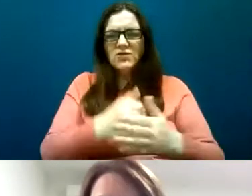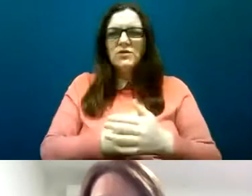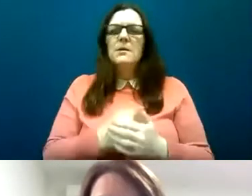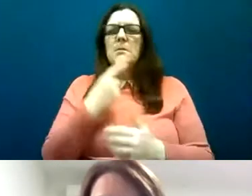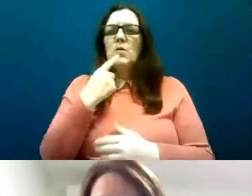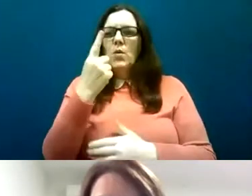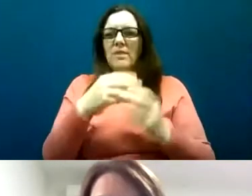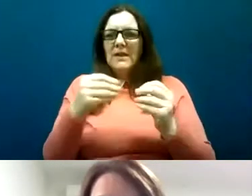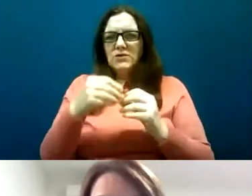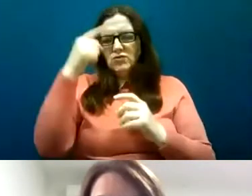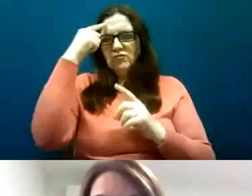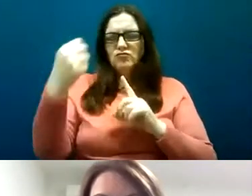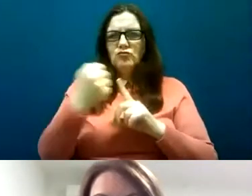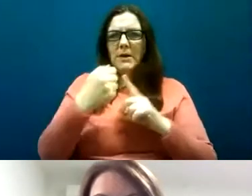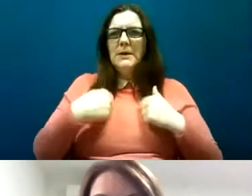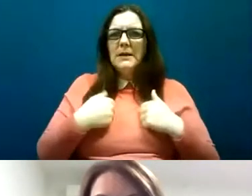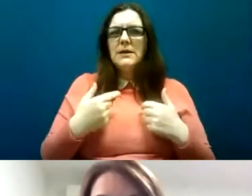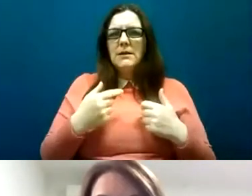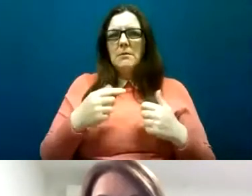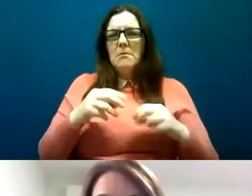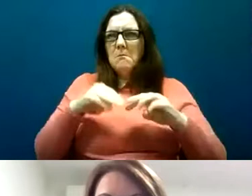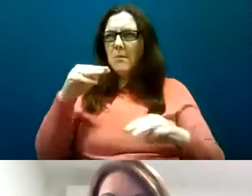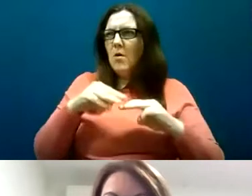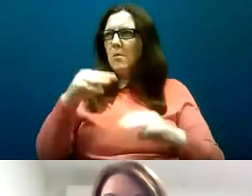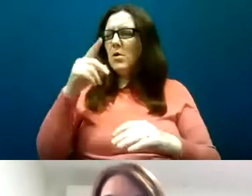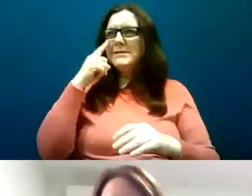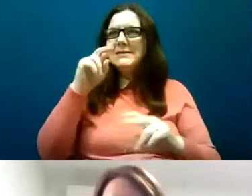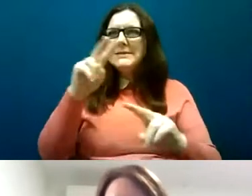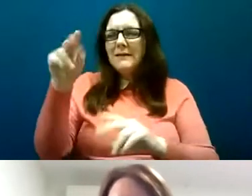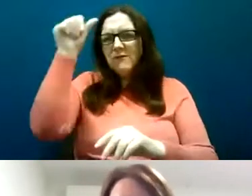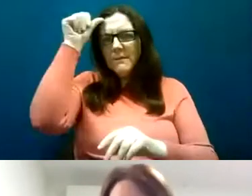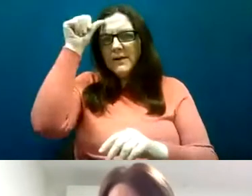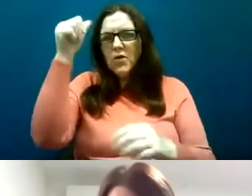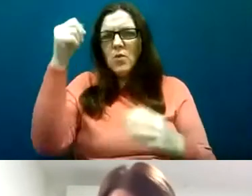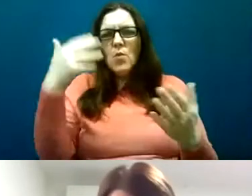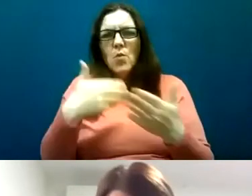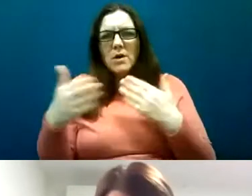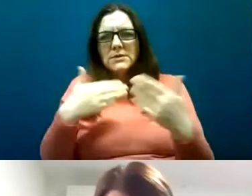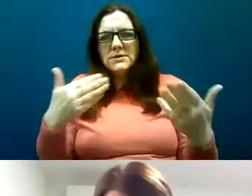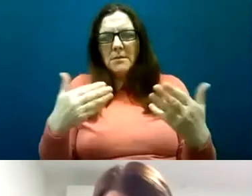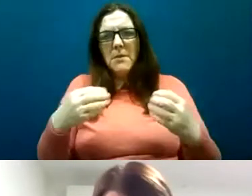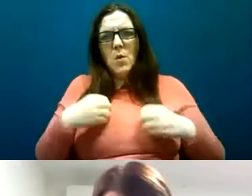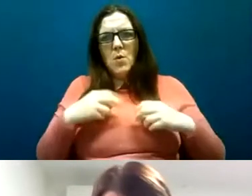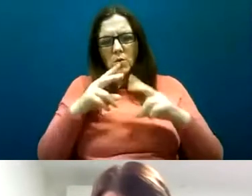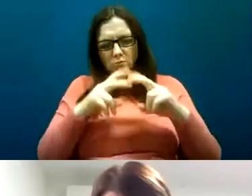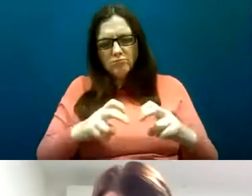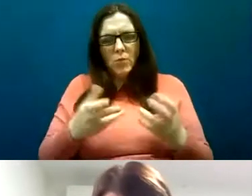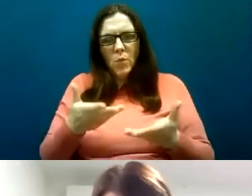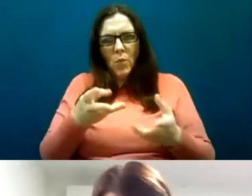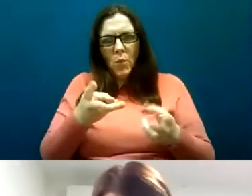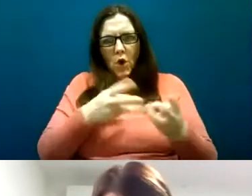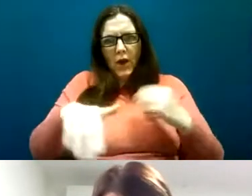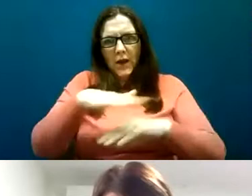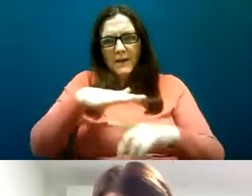struck me and it's something that I'm becoming more and more familiar with in my own work in this area is